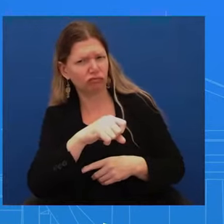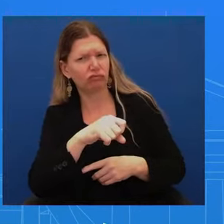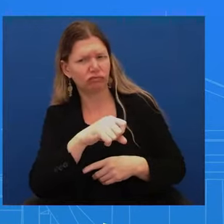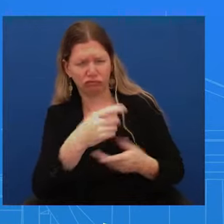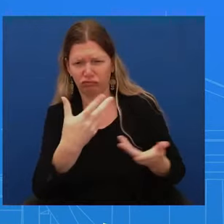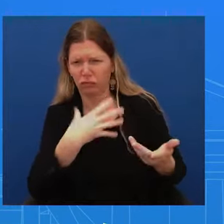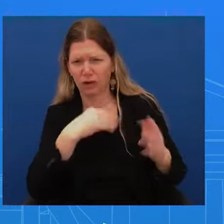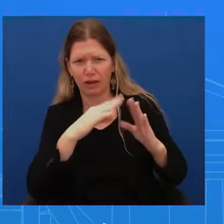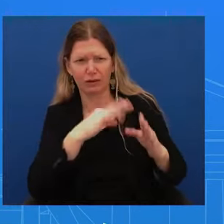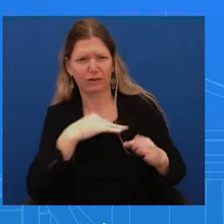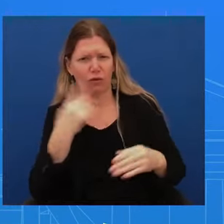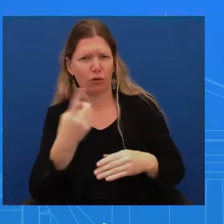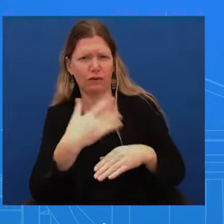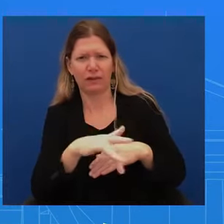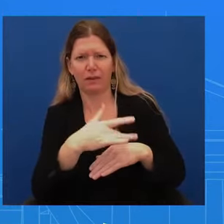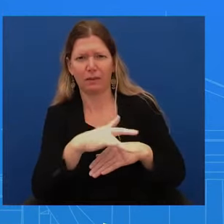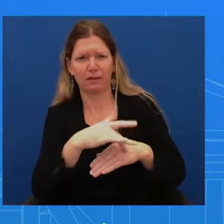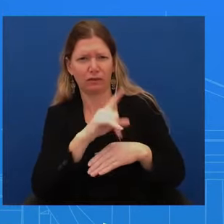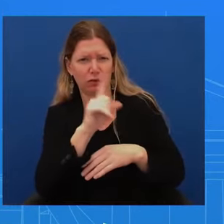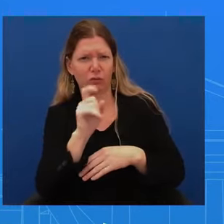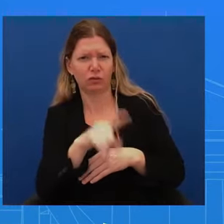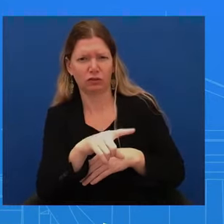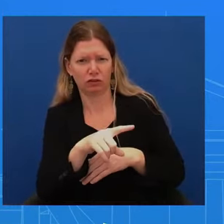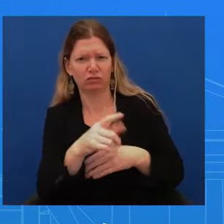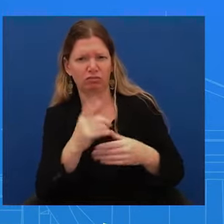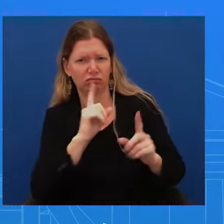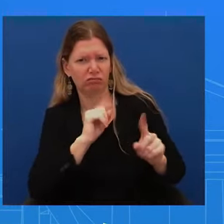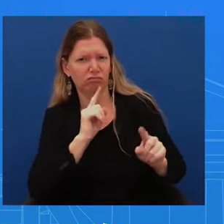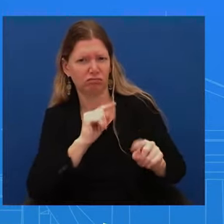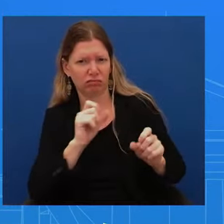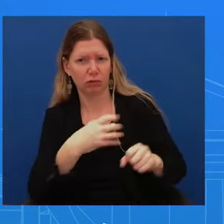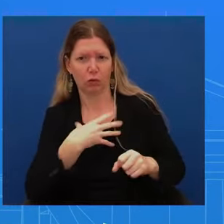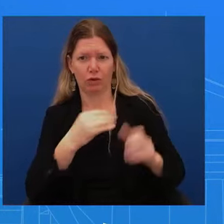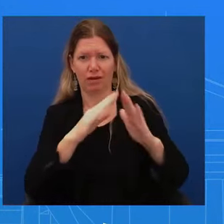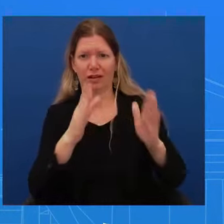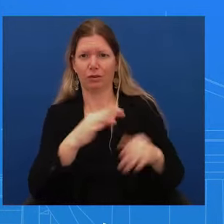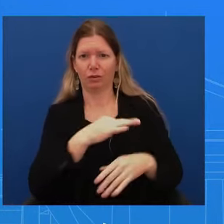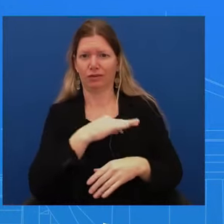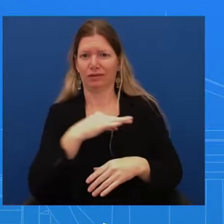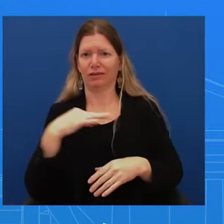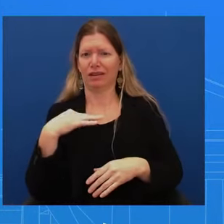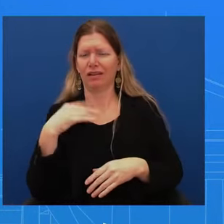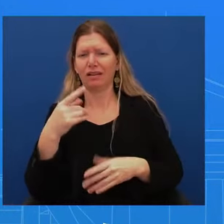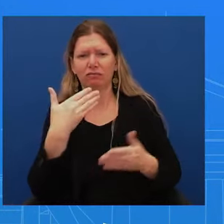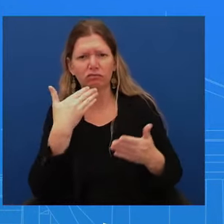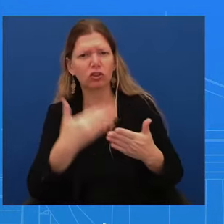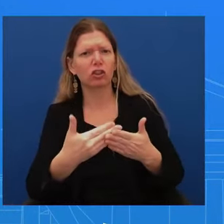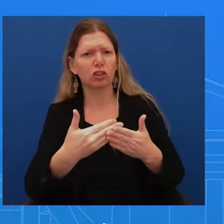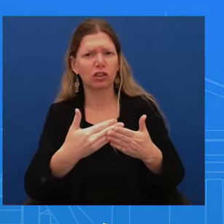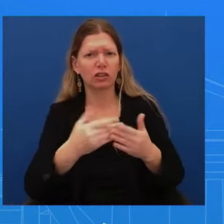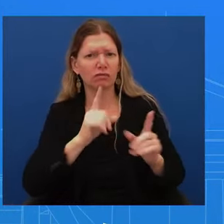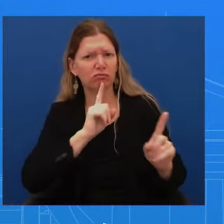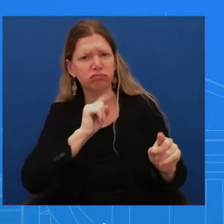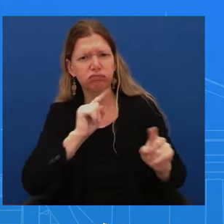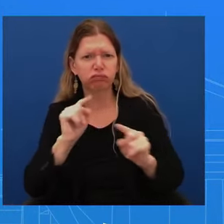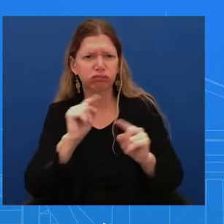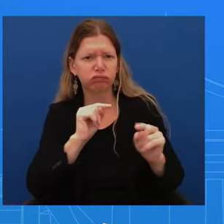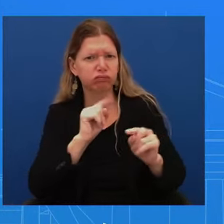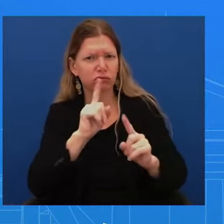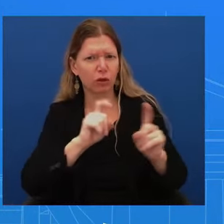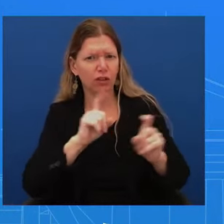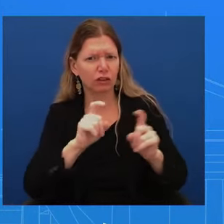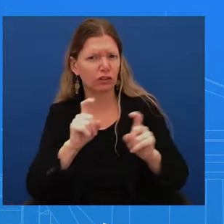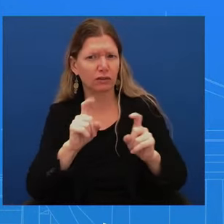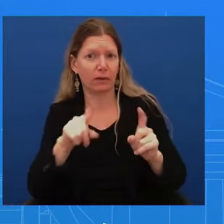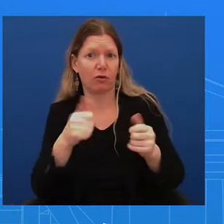been very, very good at connecting with everyone in this room who has questions like you have about anything that is related